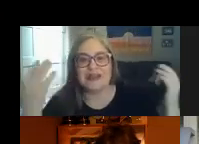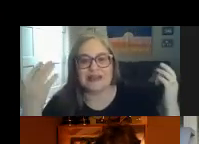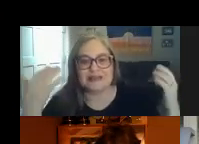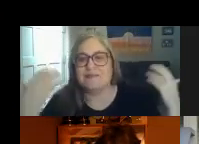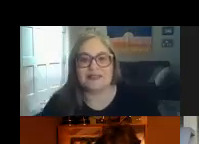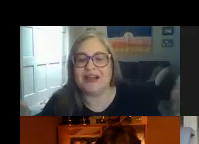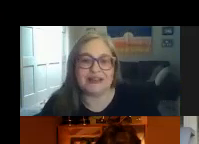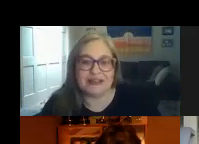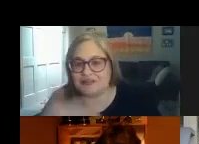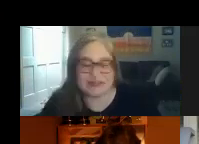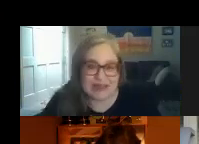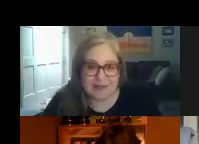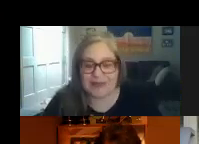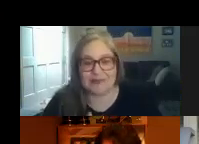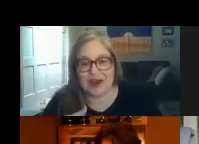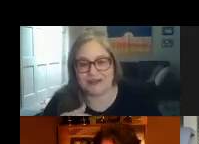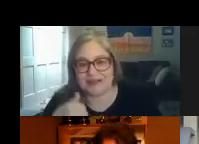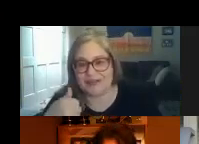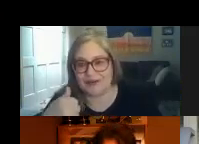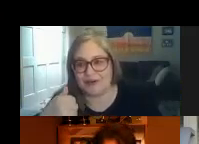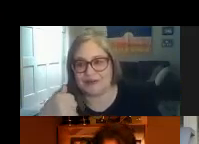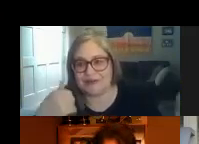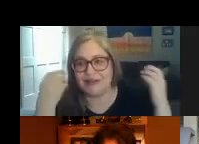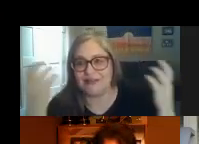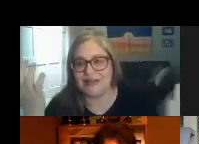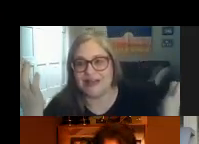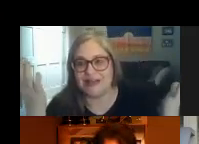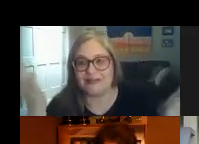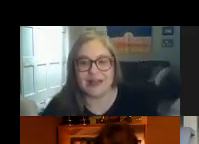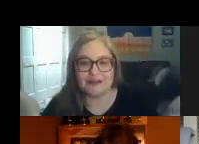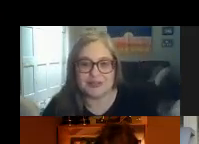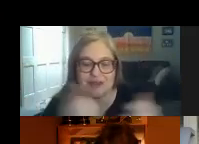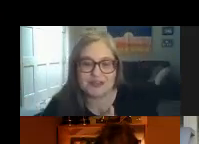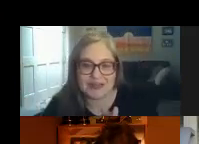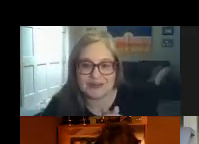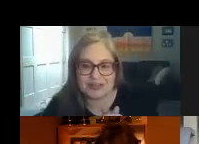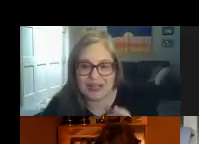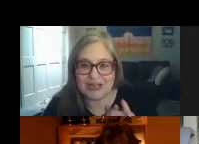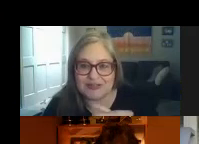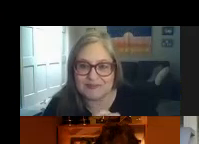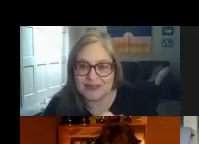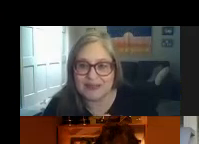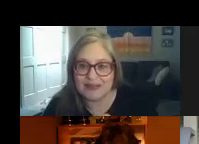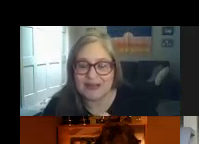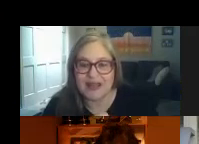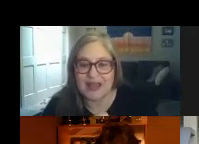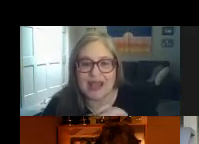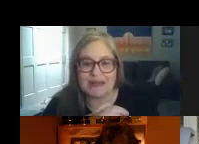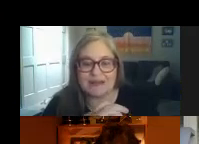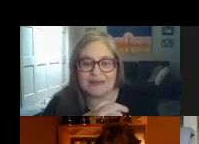it's my child is or is not making progress on their goals like that's kind of the language special educators speak